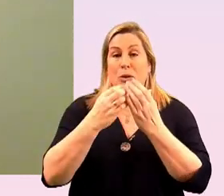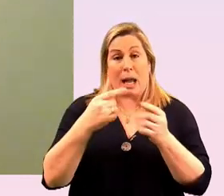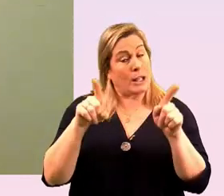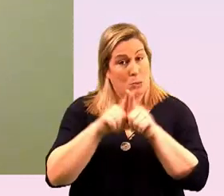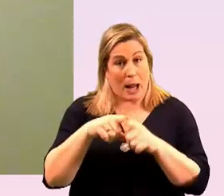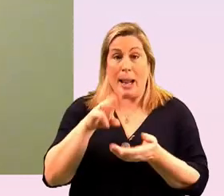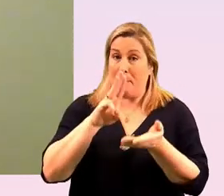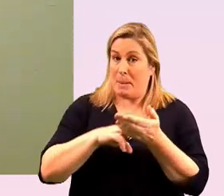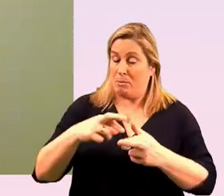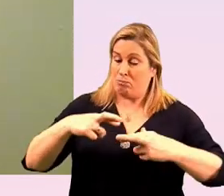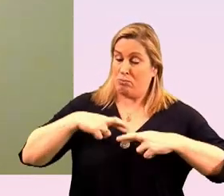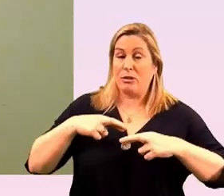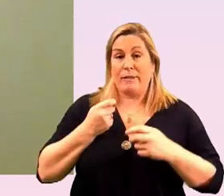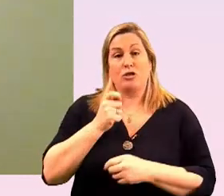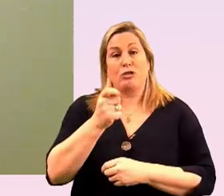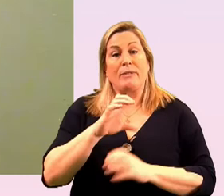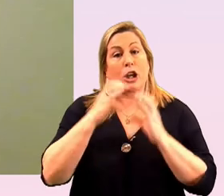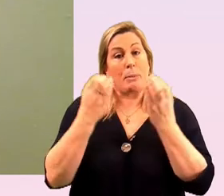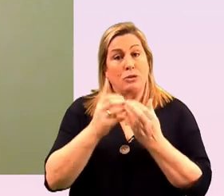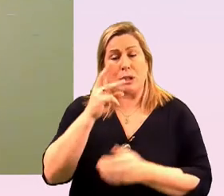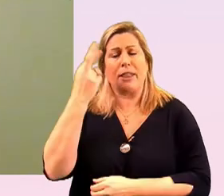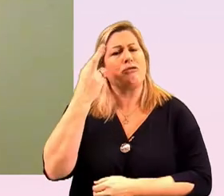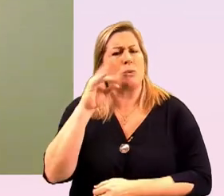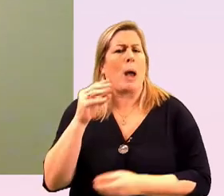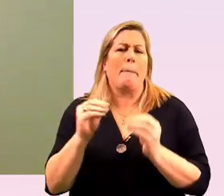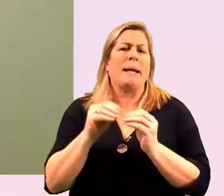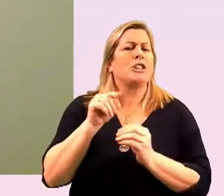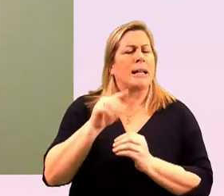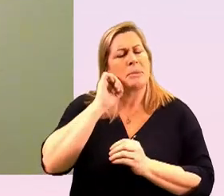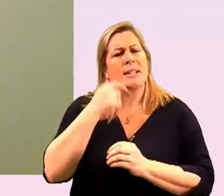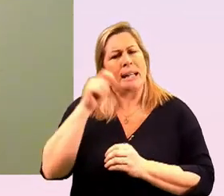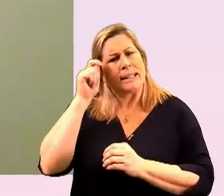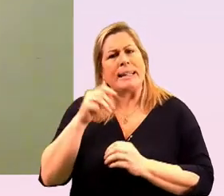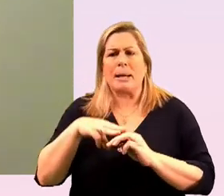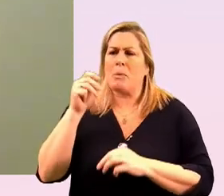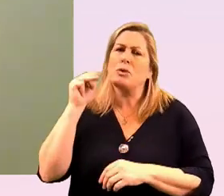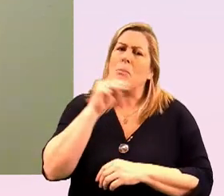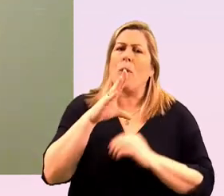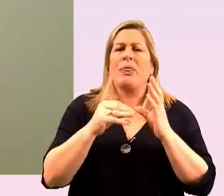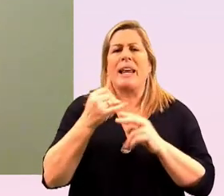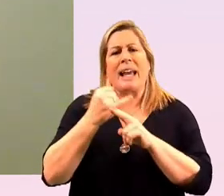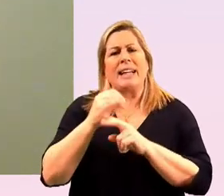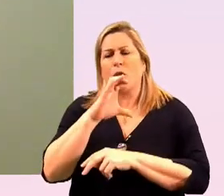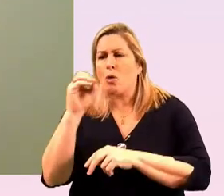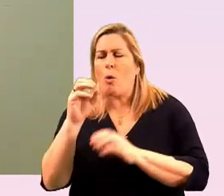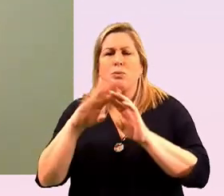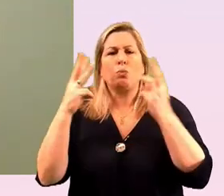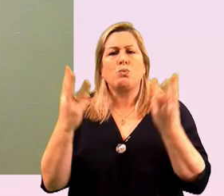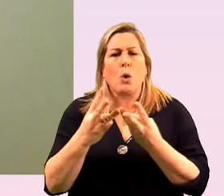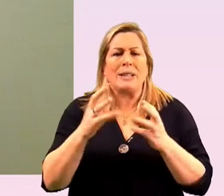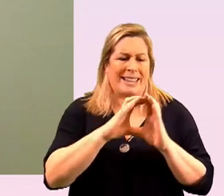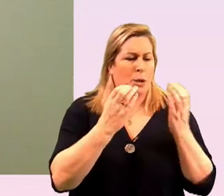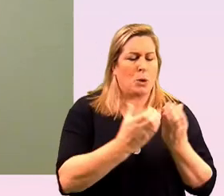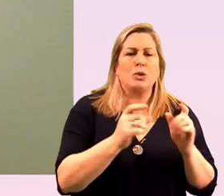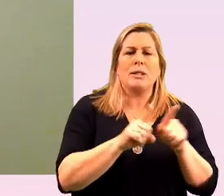community and the reason i start off with that is i think one of the most important things in the corporate world and in community um more